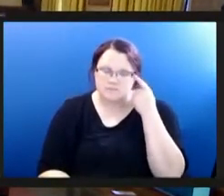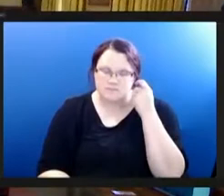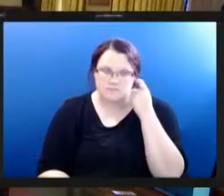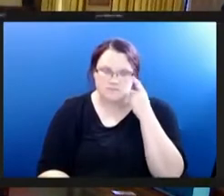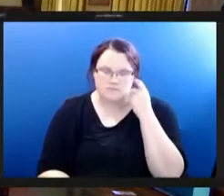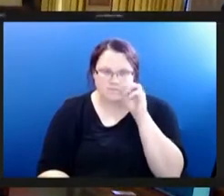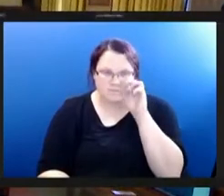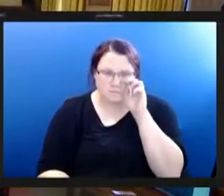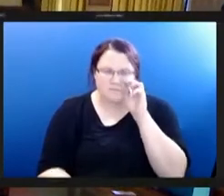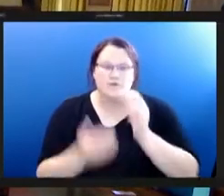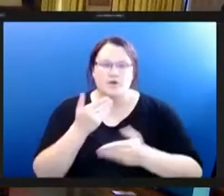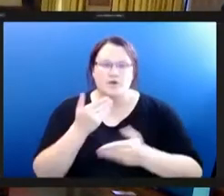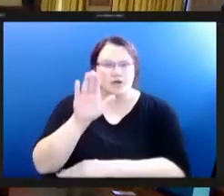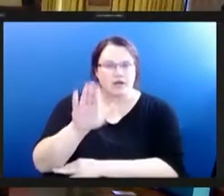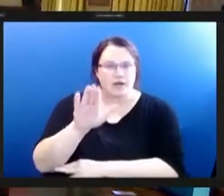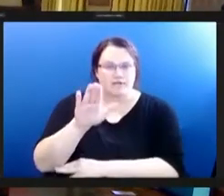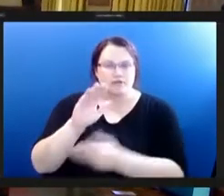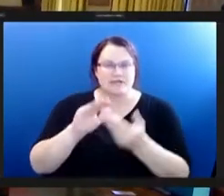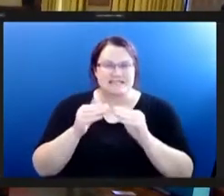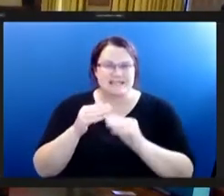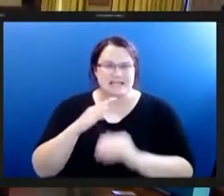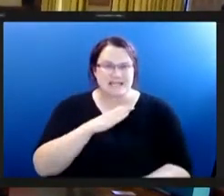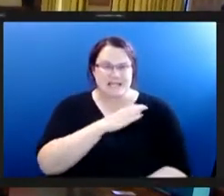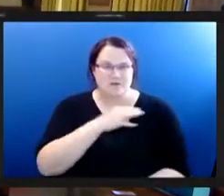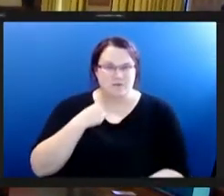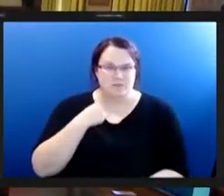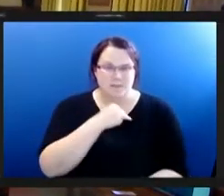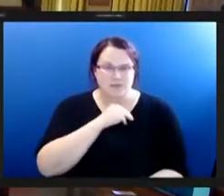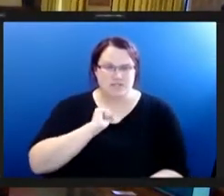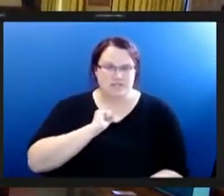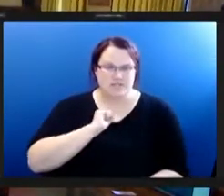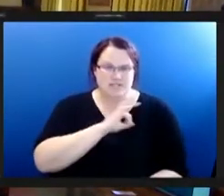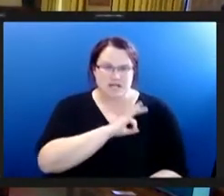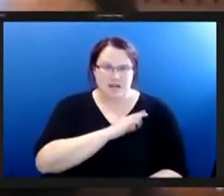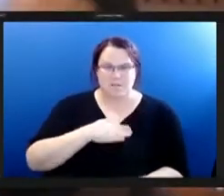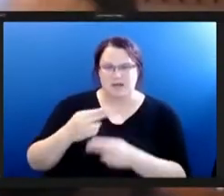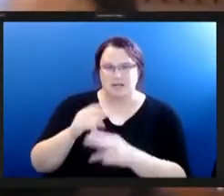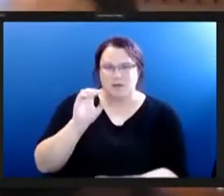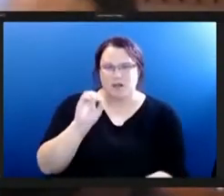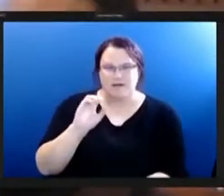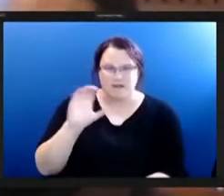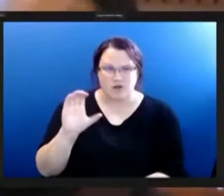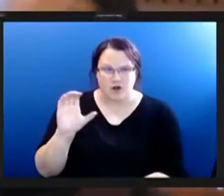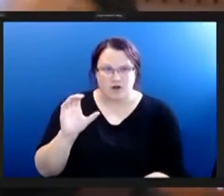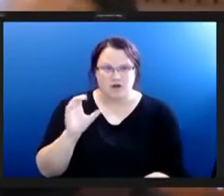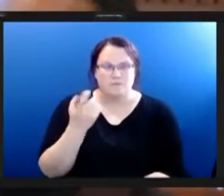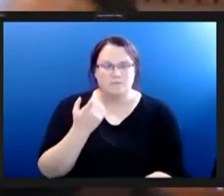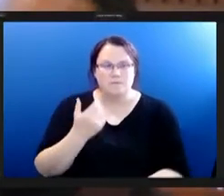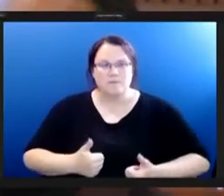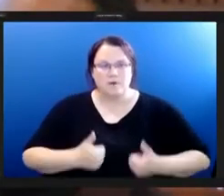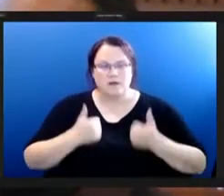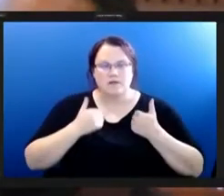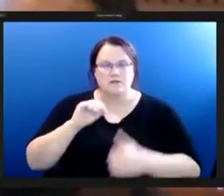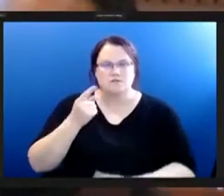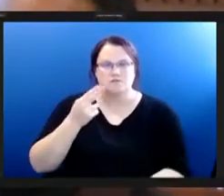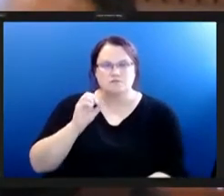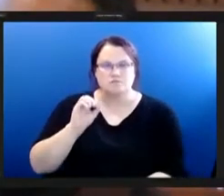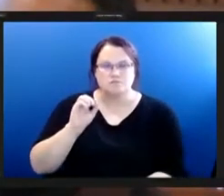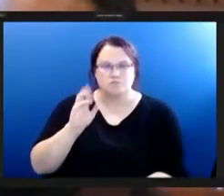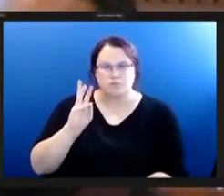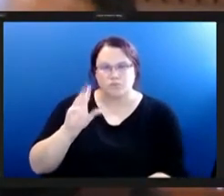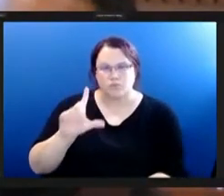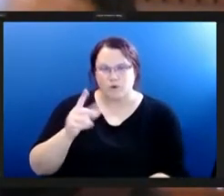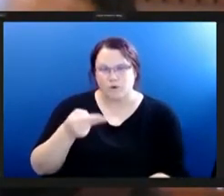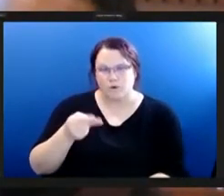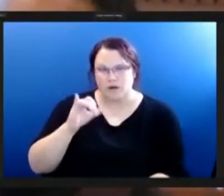good afternoon city council members and staff my name is olivia carter and i currently live in squirrel hill north i